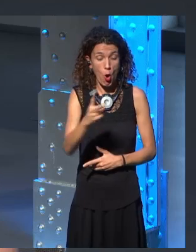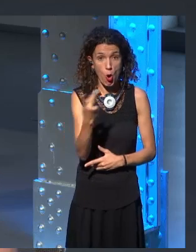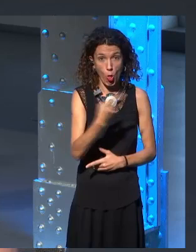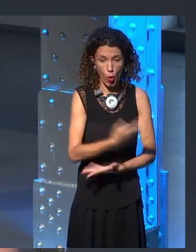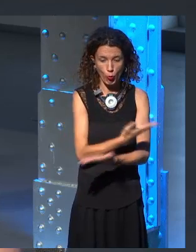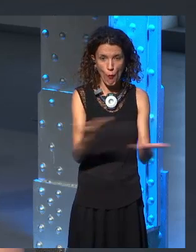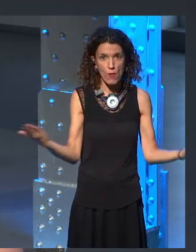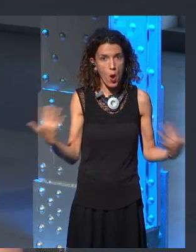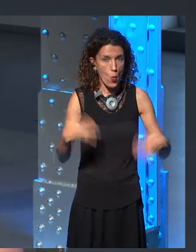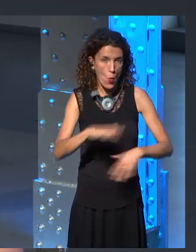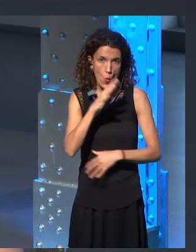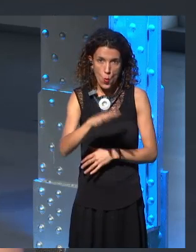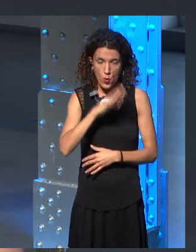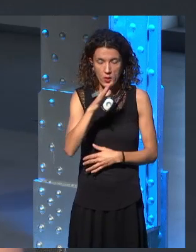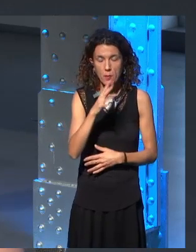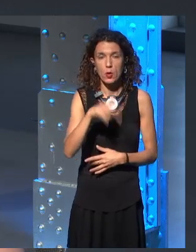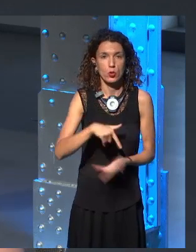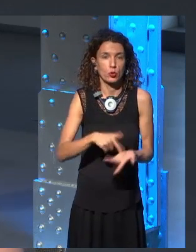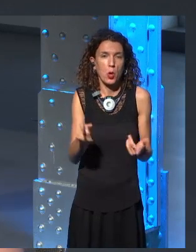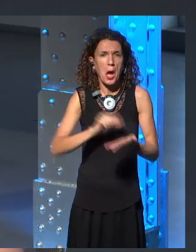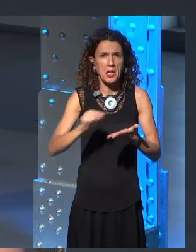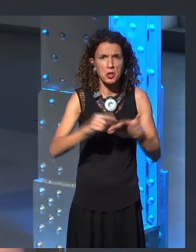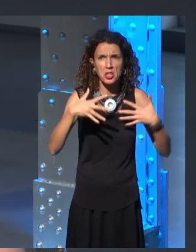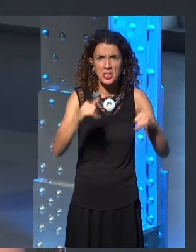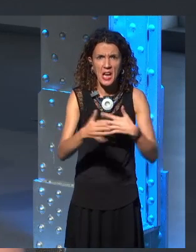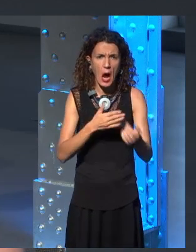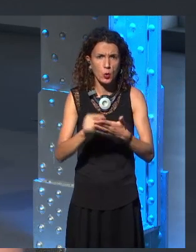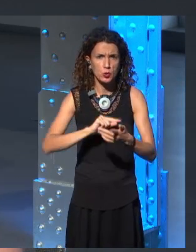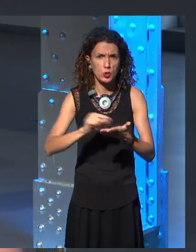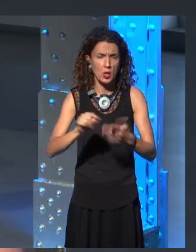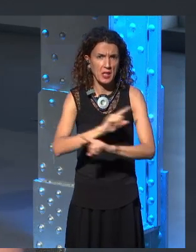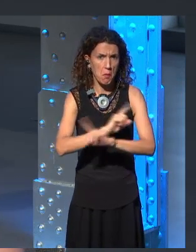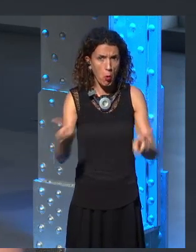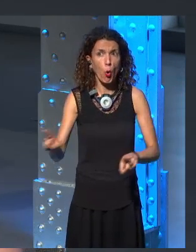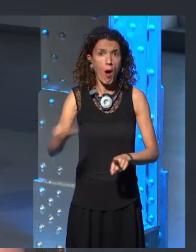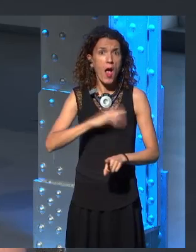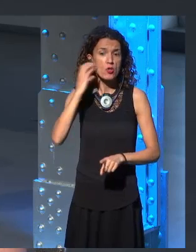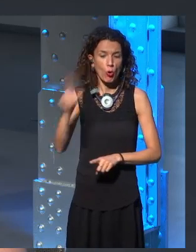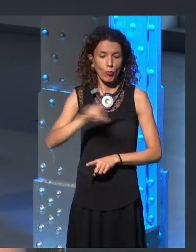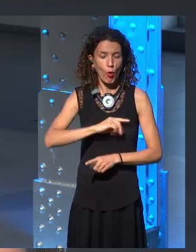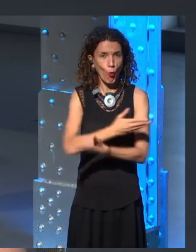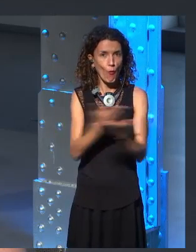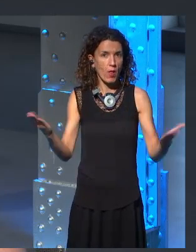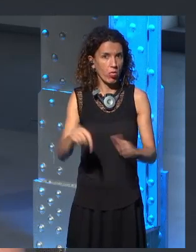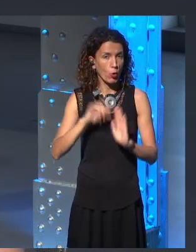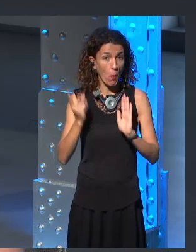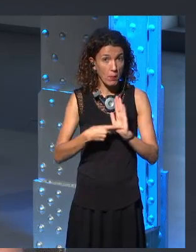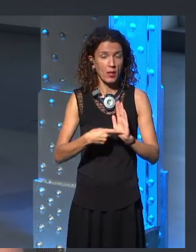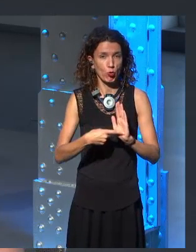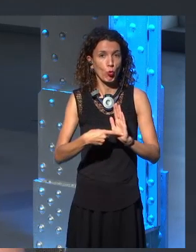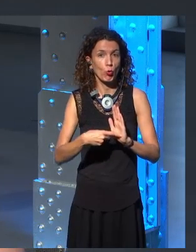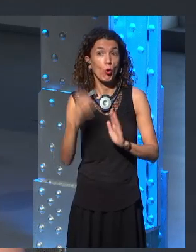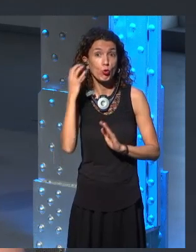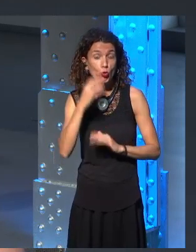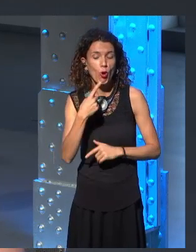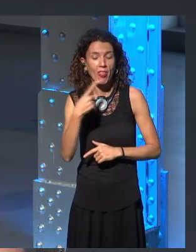authors ourselves. But something that George has said afterwards is that this is